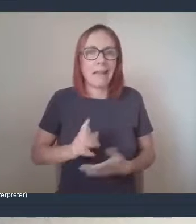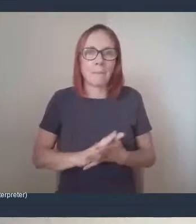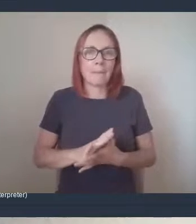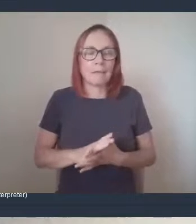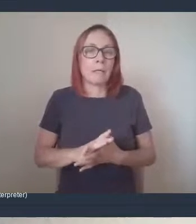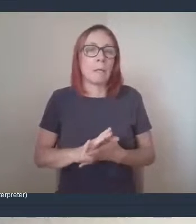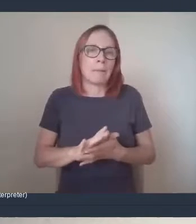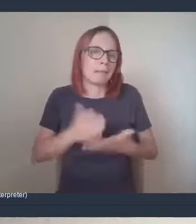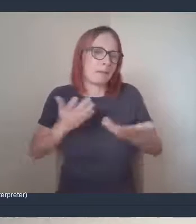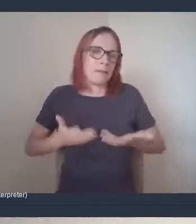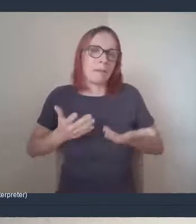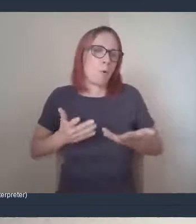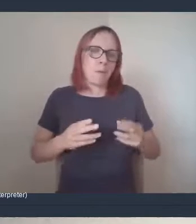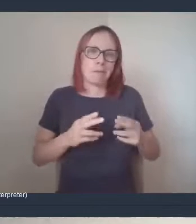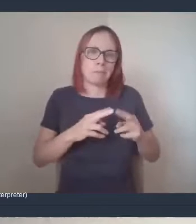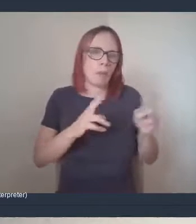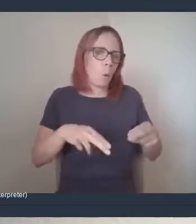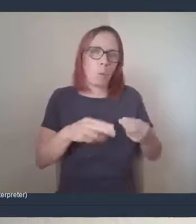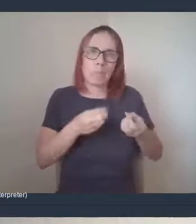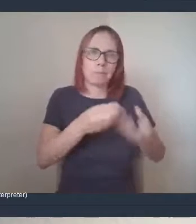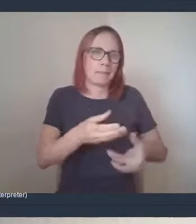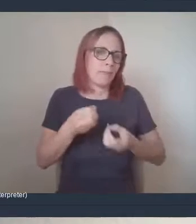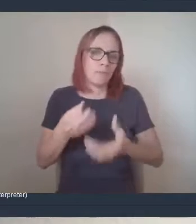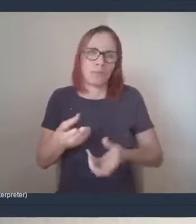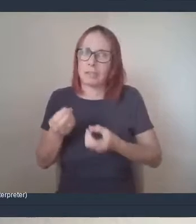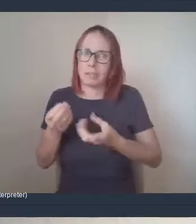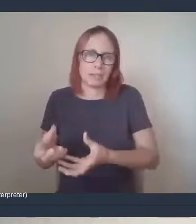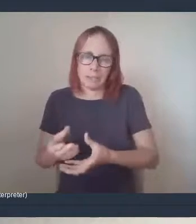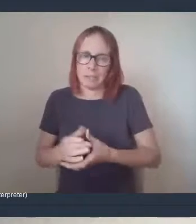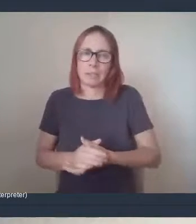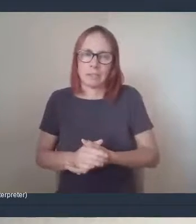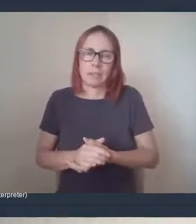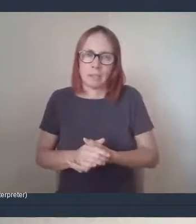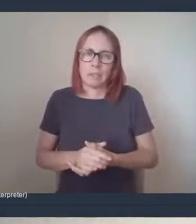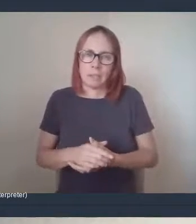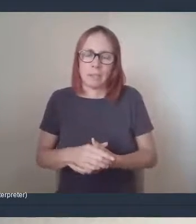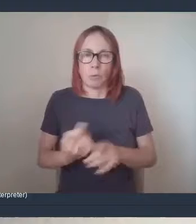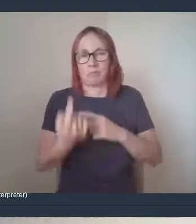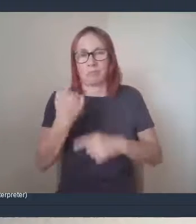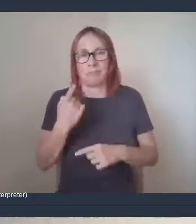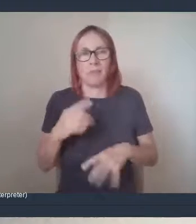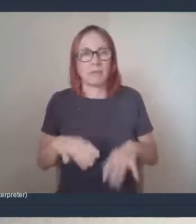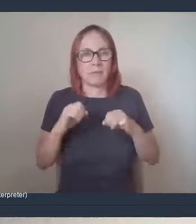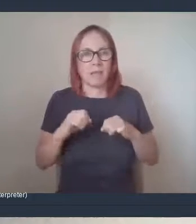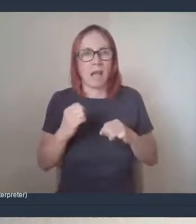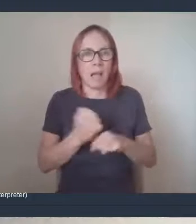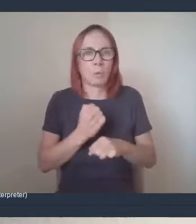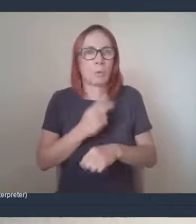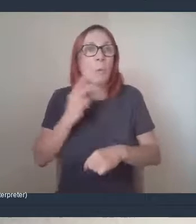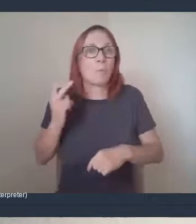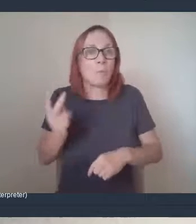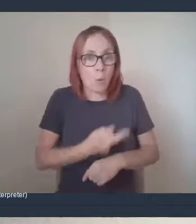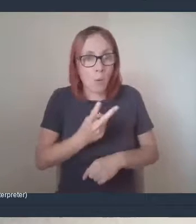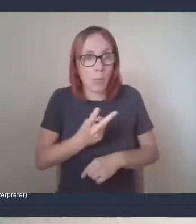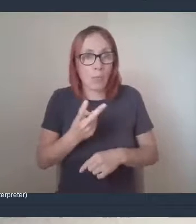but we were doing it at the beginning, over and above the actual pantry service.